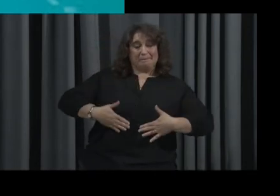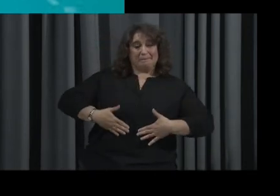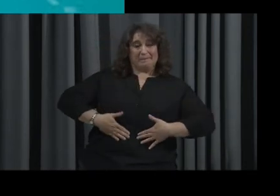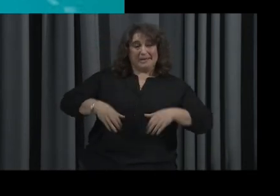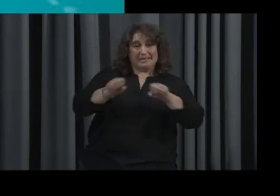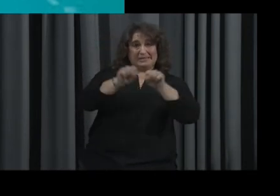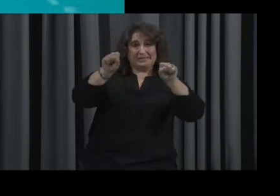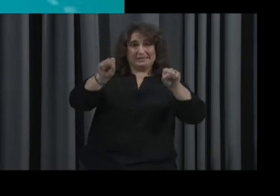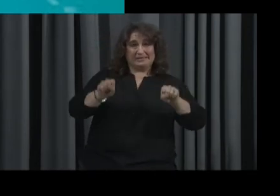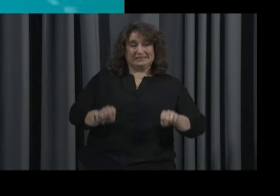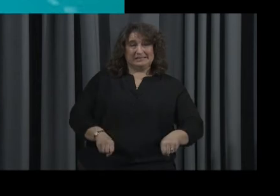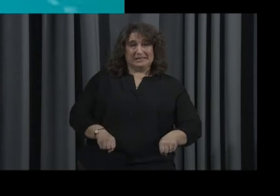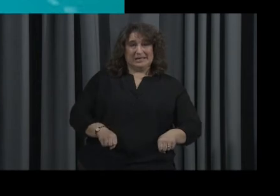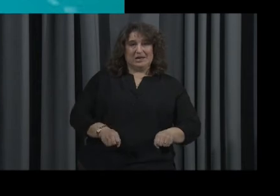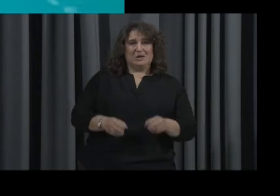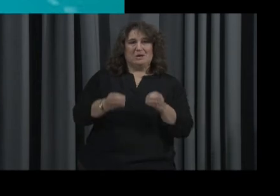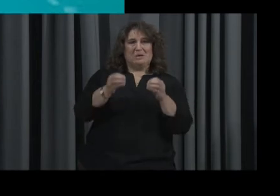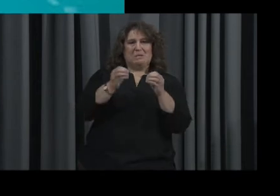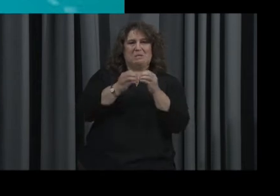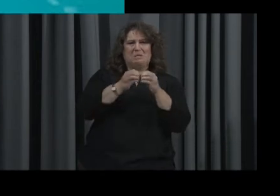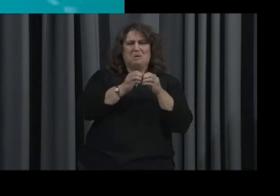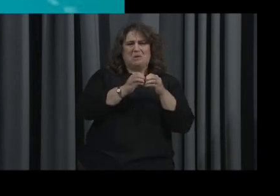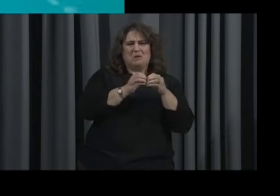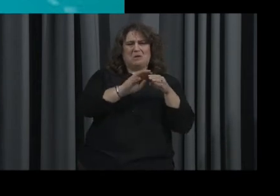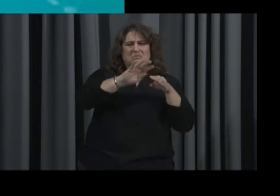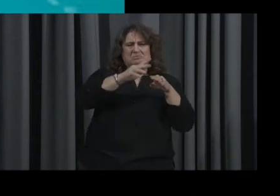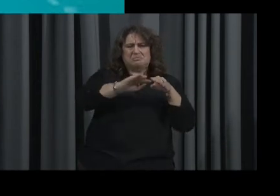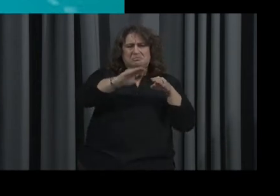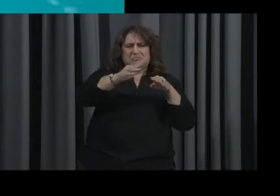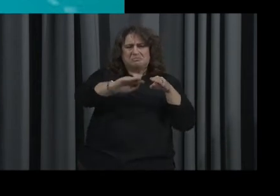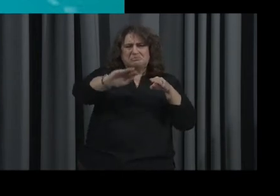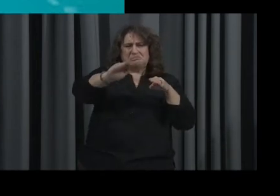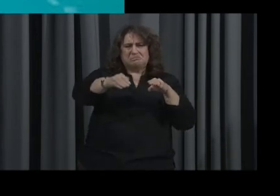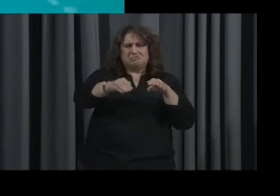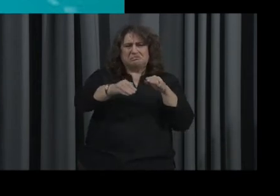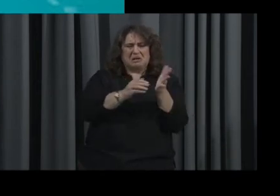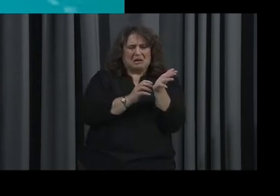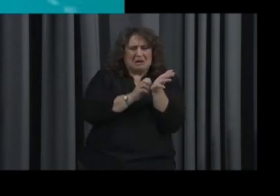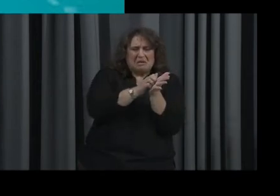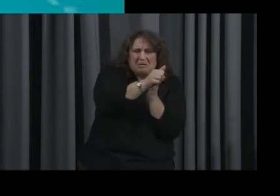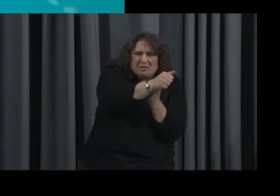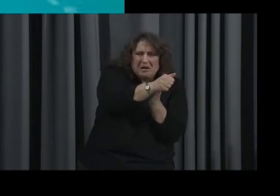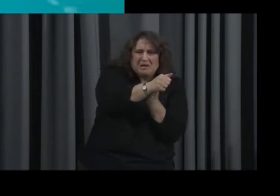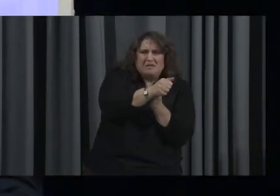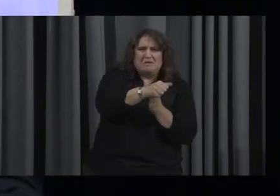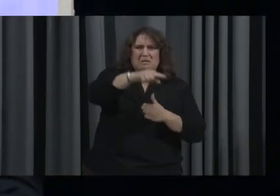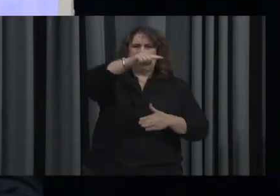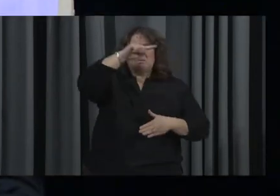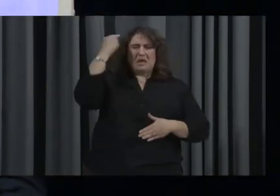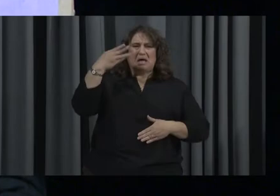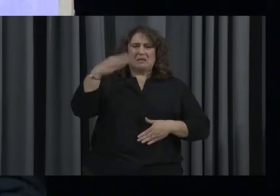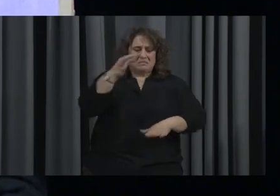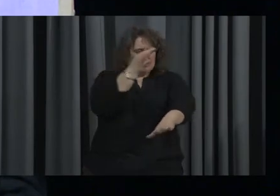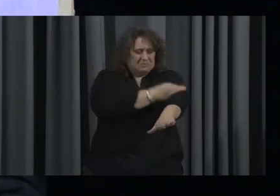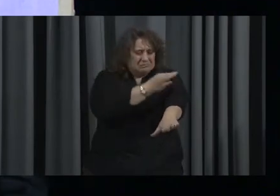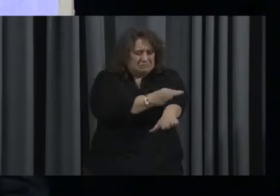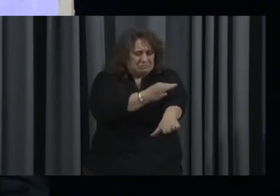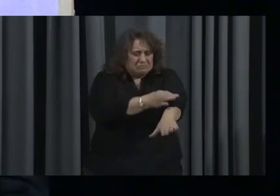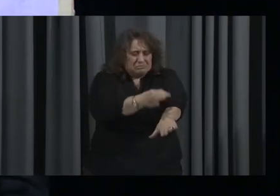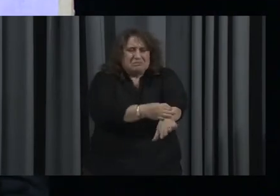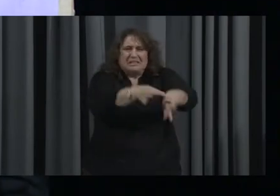system by being more wrinkled, rough, bruises and tears more easily. I got that one.